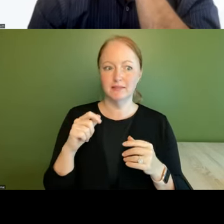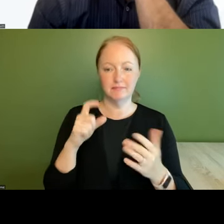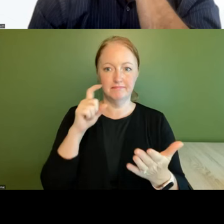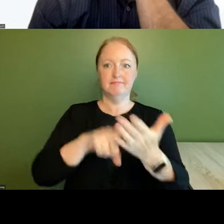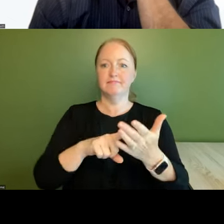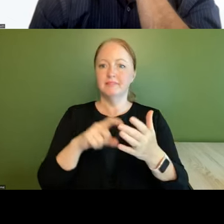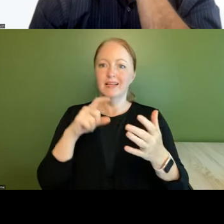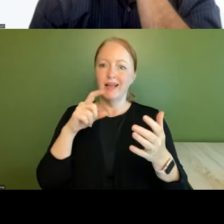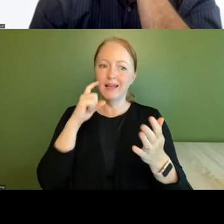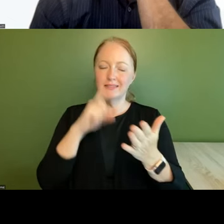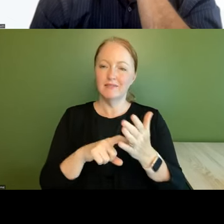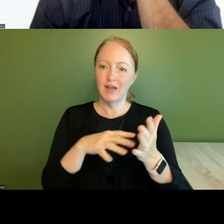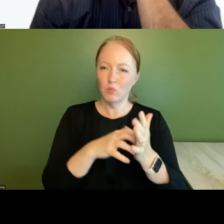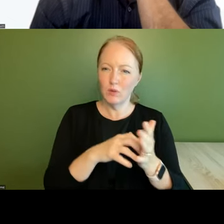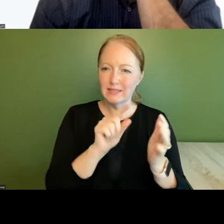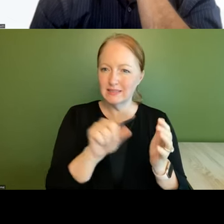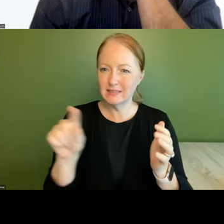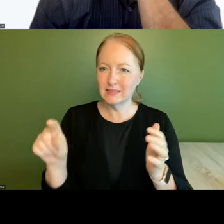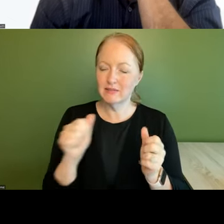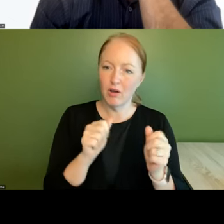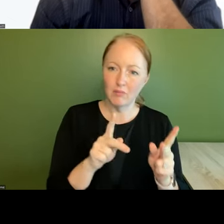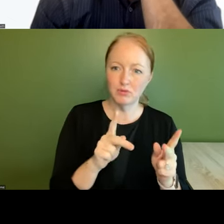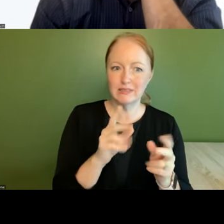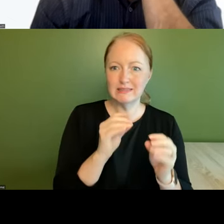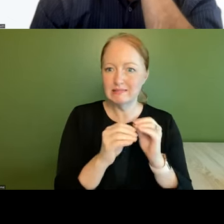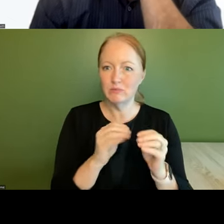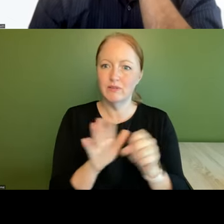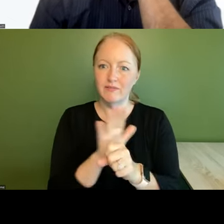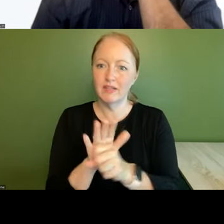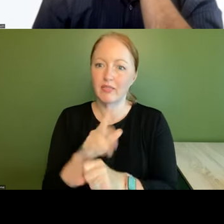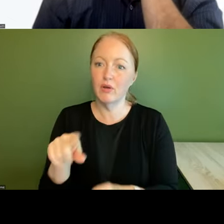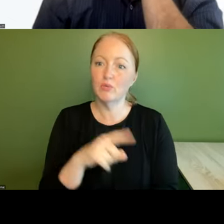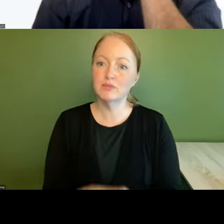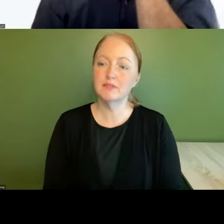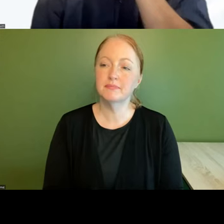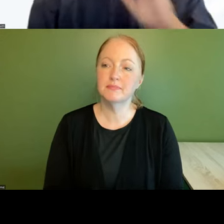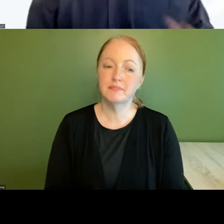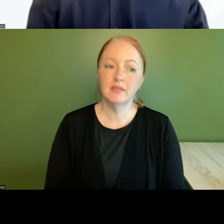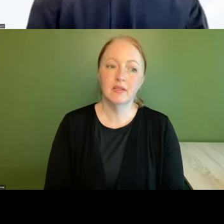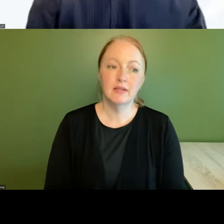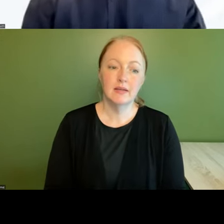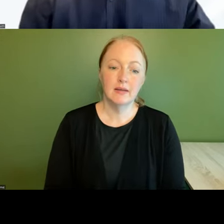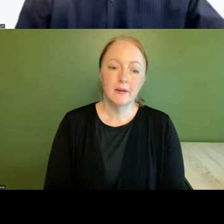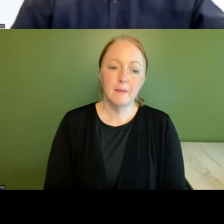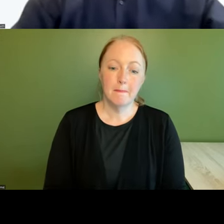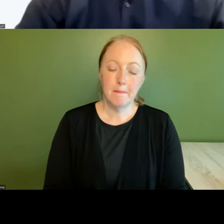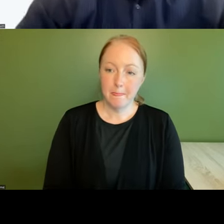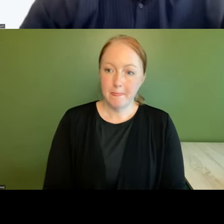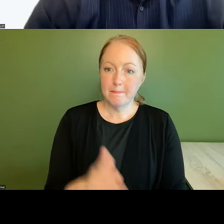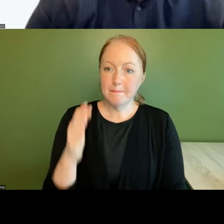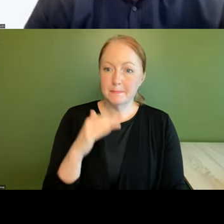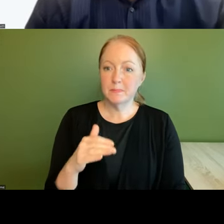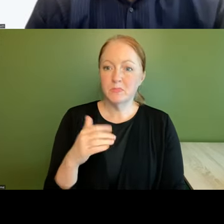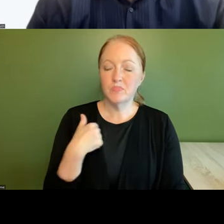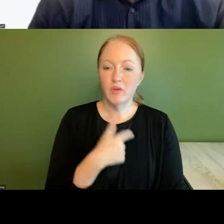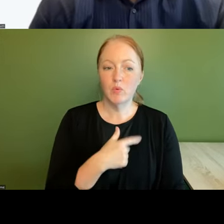weaknesses and and opportunities and we need to fill those so next slide please and we